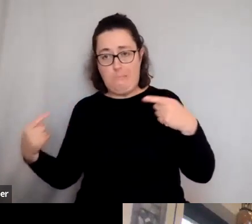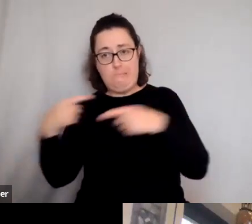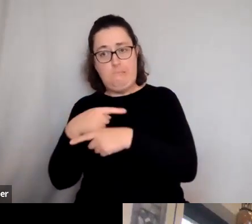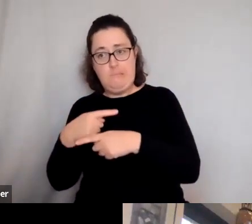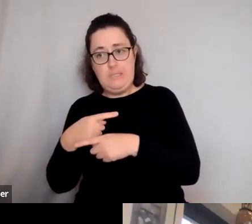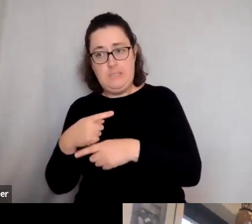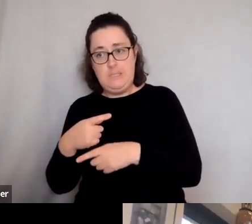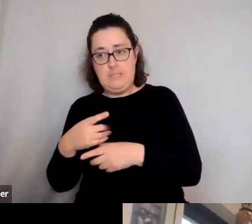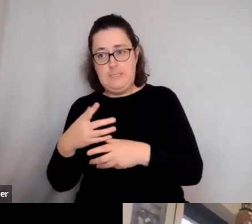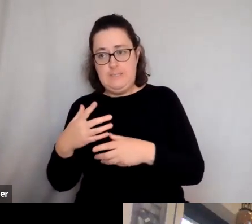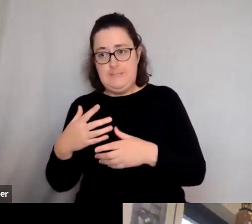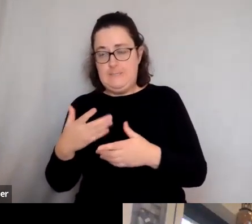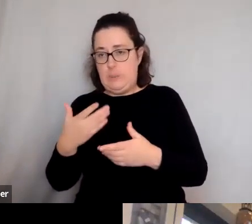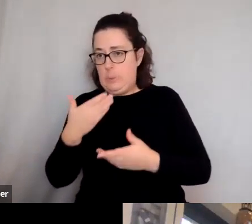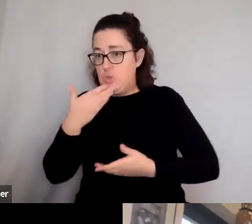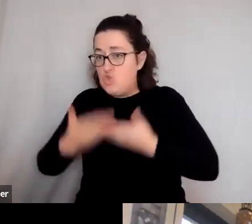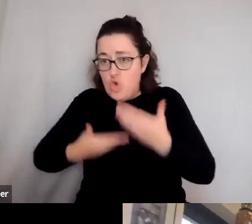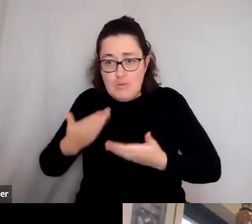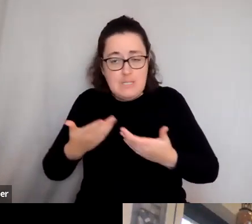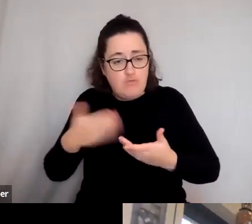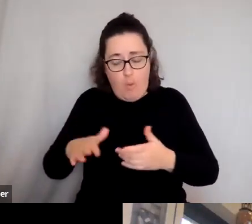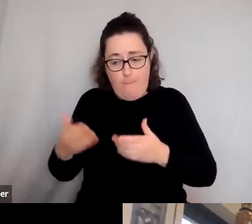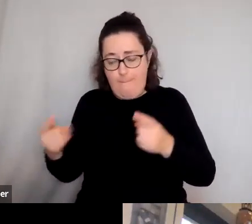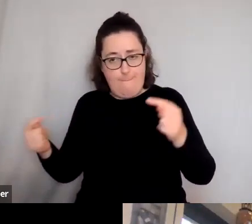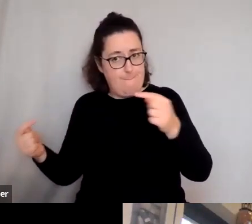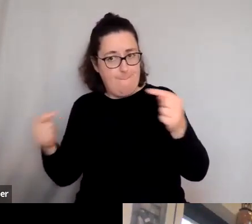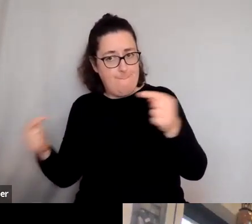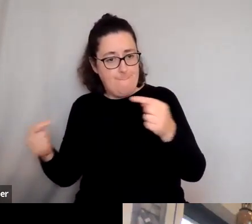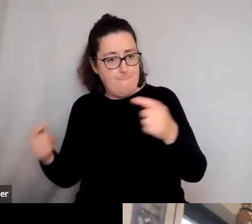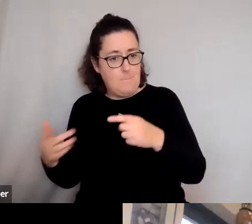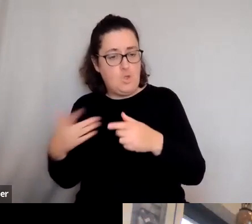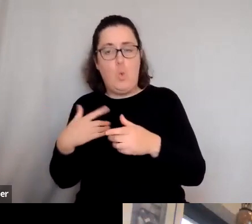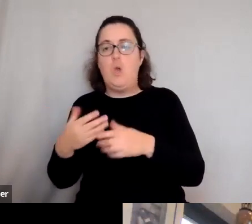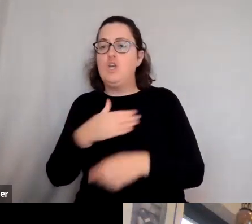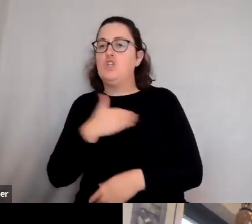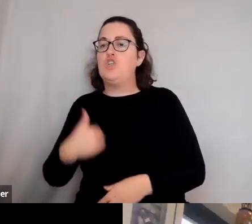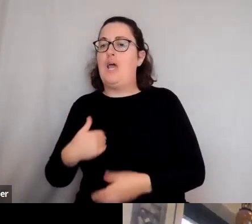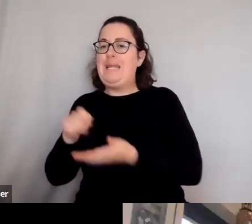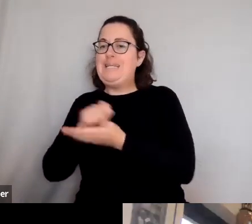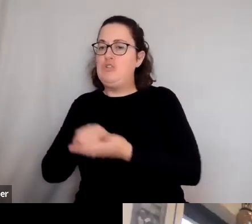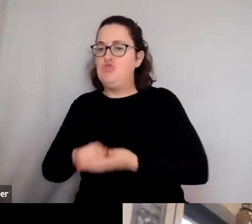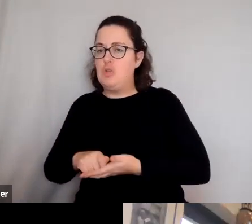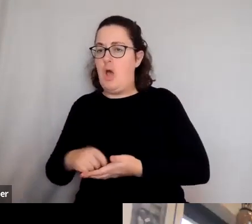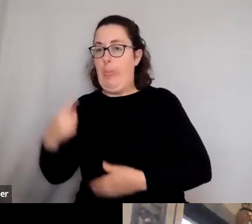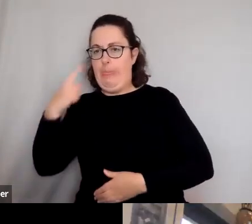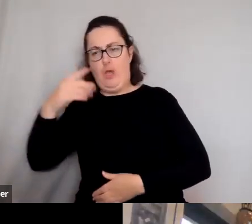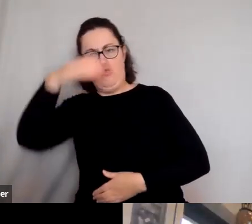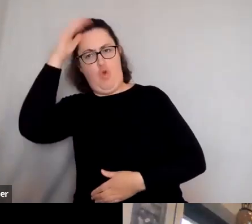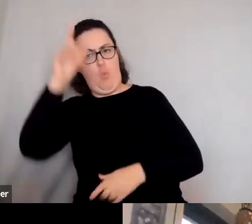very, very tall stories, um, in early Chinese literature of what they thought the Romans were like.